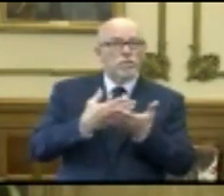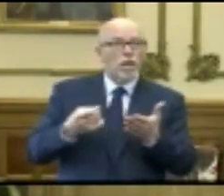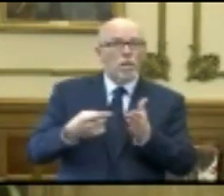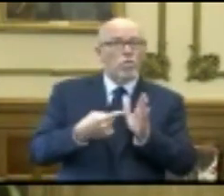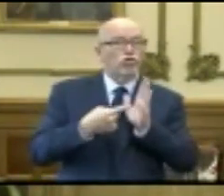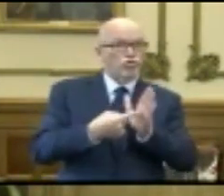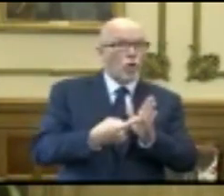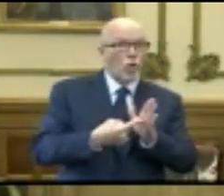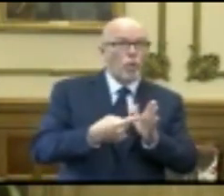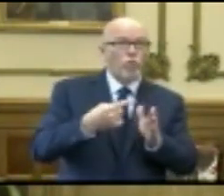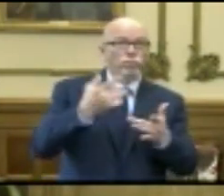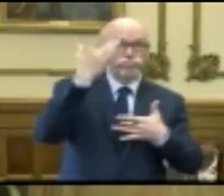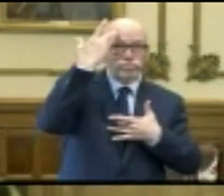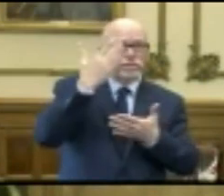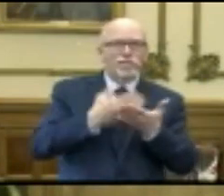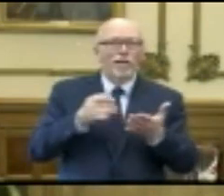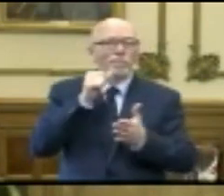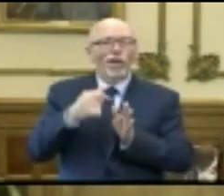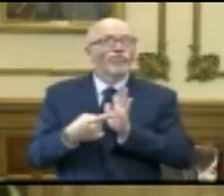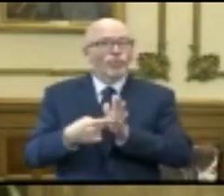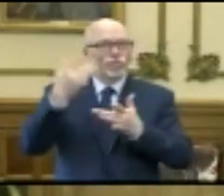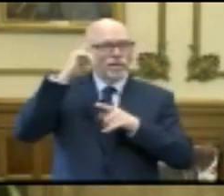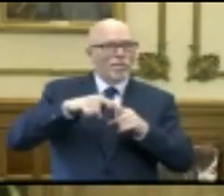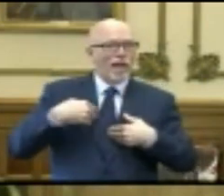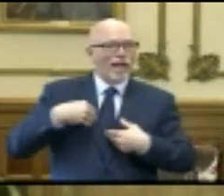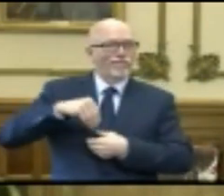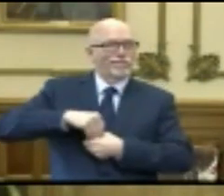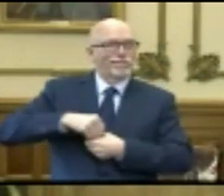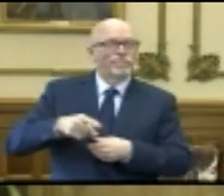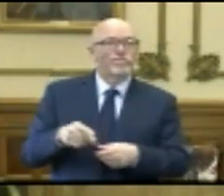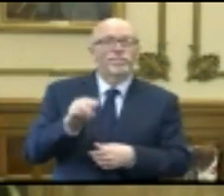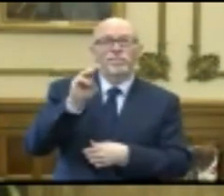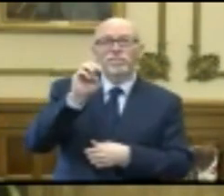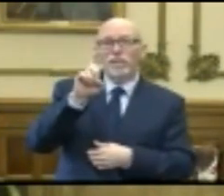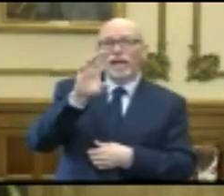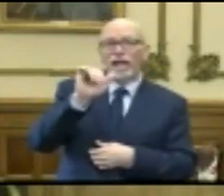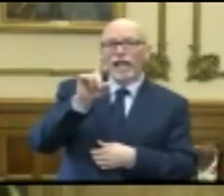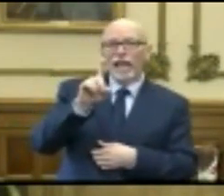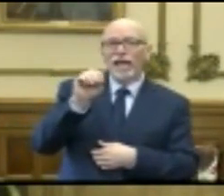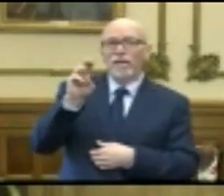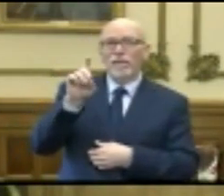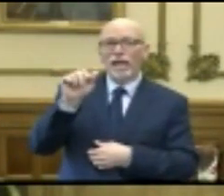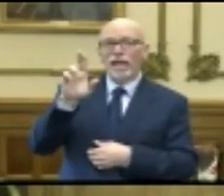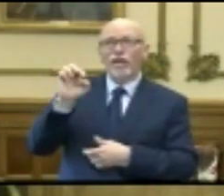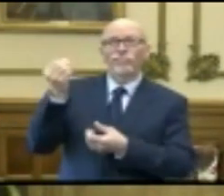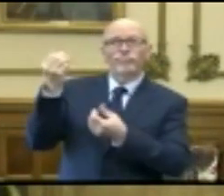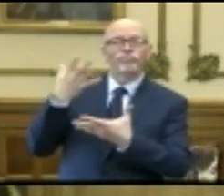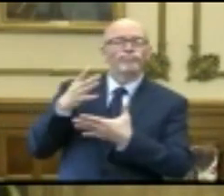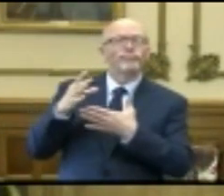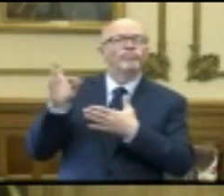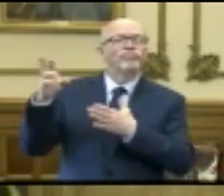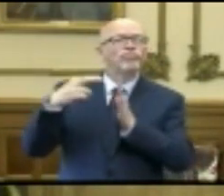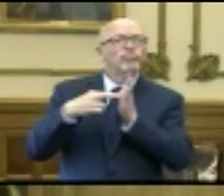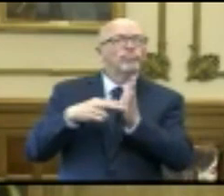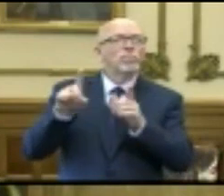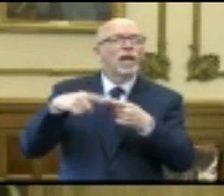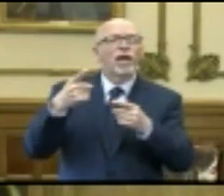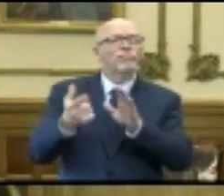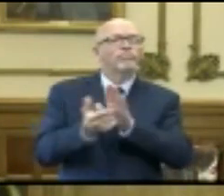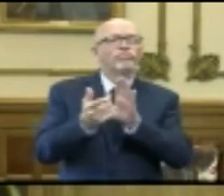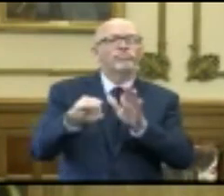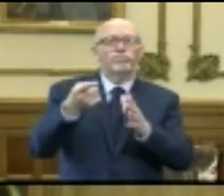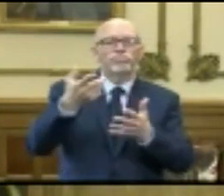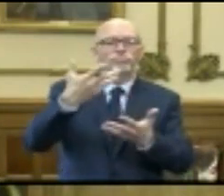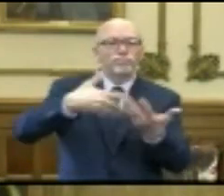-symptomatic. As you know, the Centers for Medicare and Medicaid Services has actually issued guidance prohibiting communal dining and has